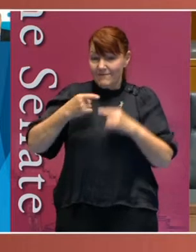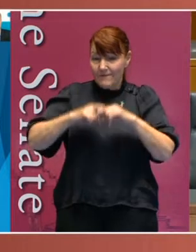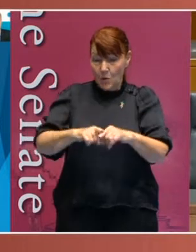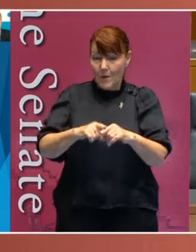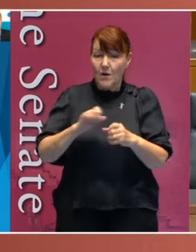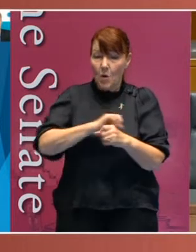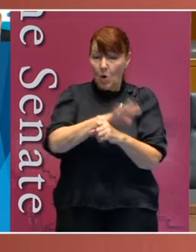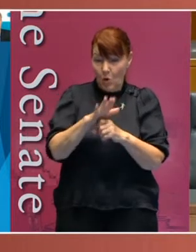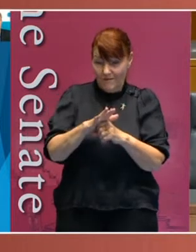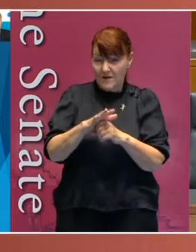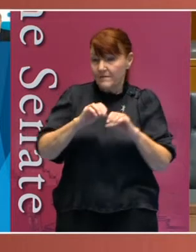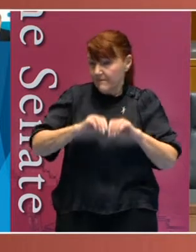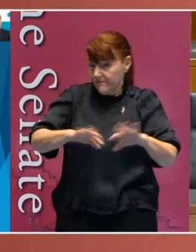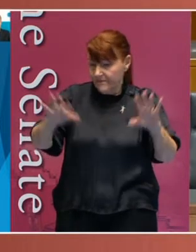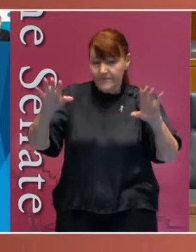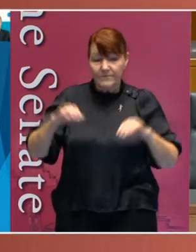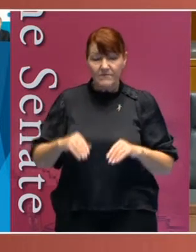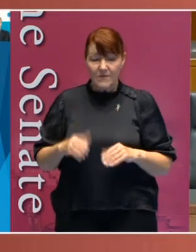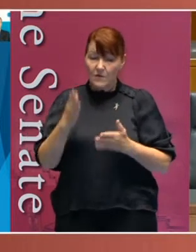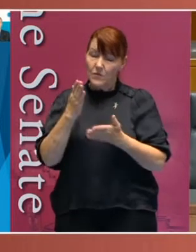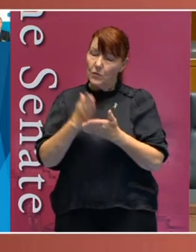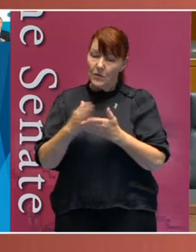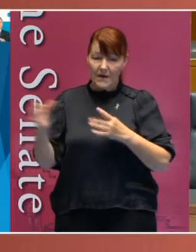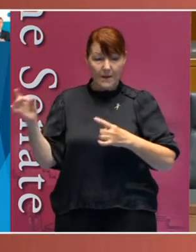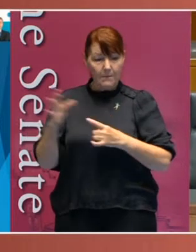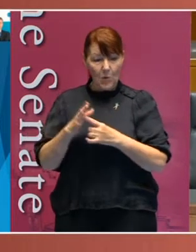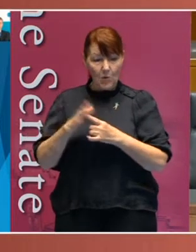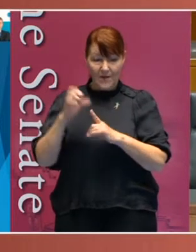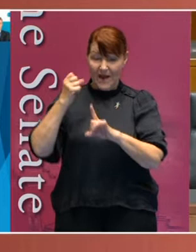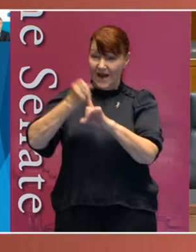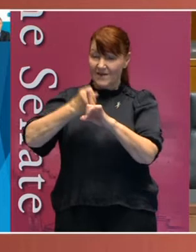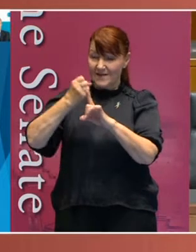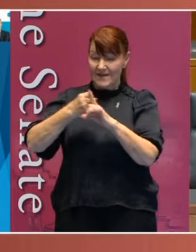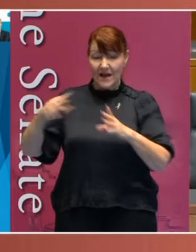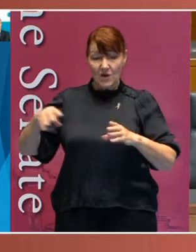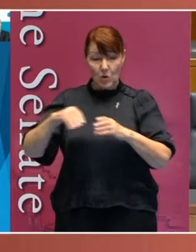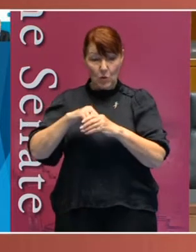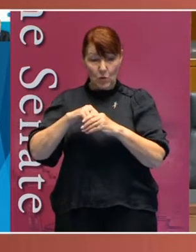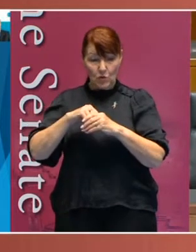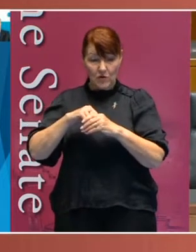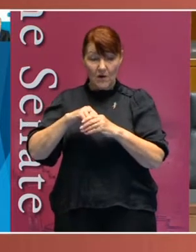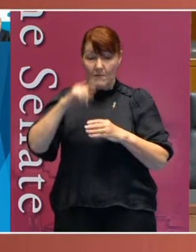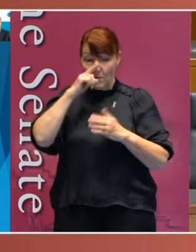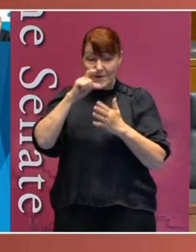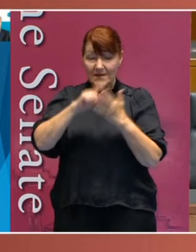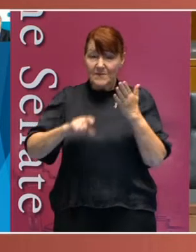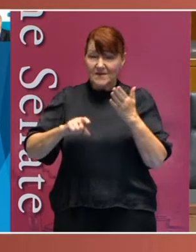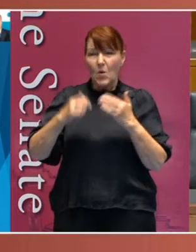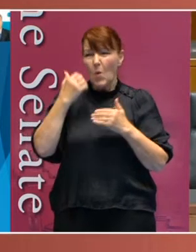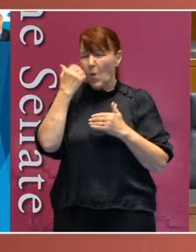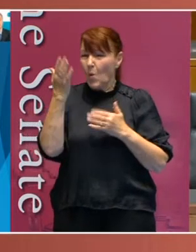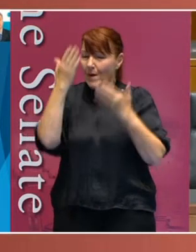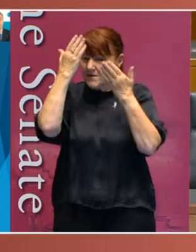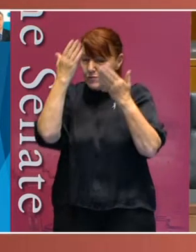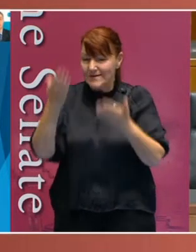it is undeniably important that the advocacy and inclusion of people with disability is always